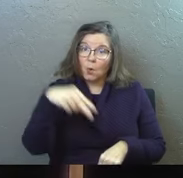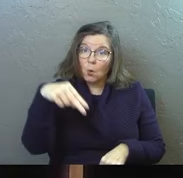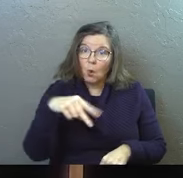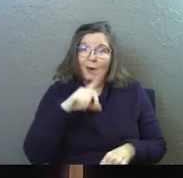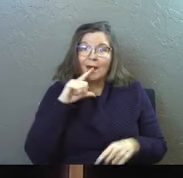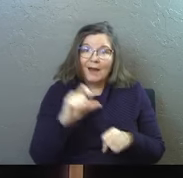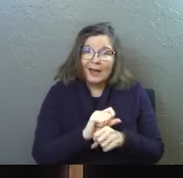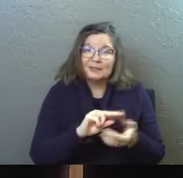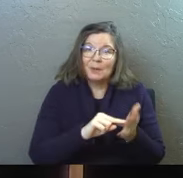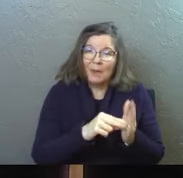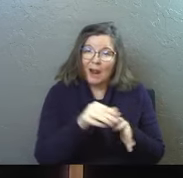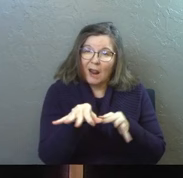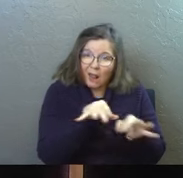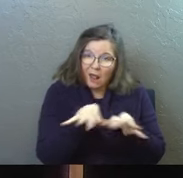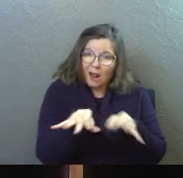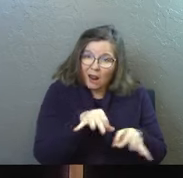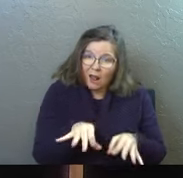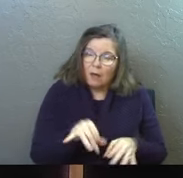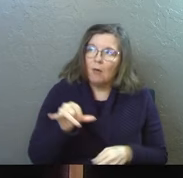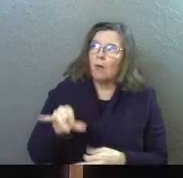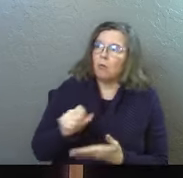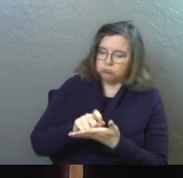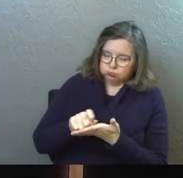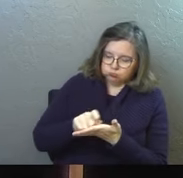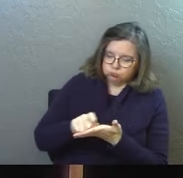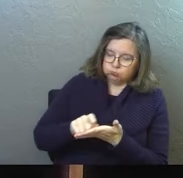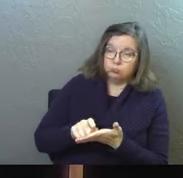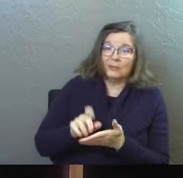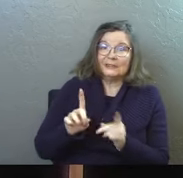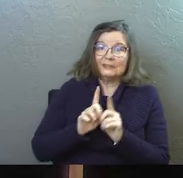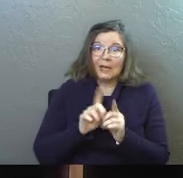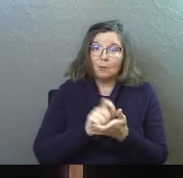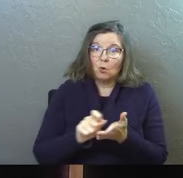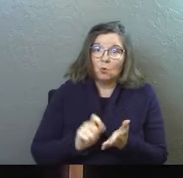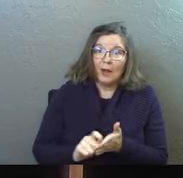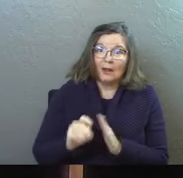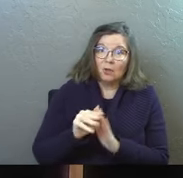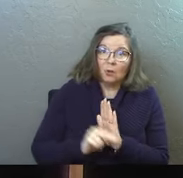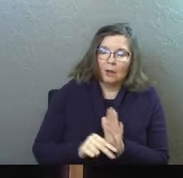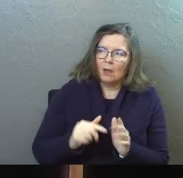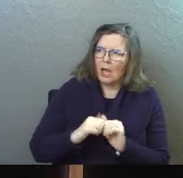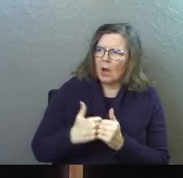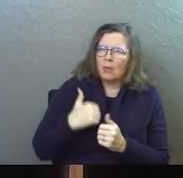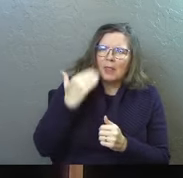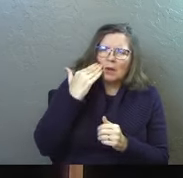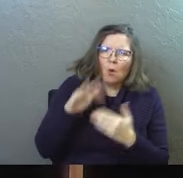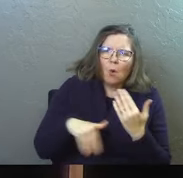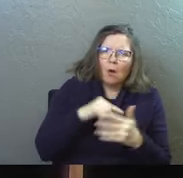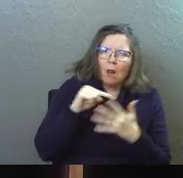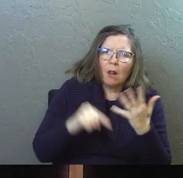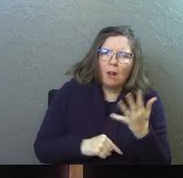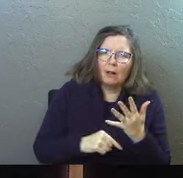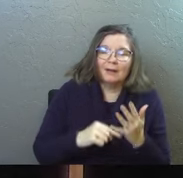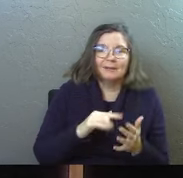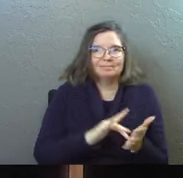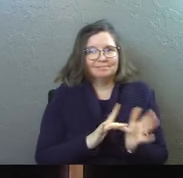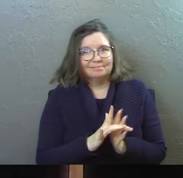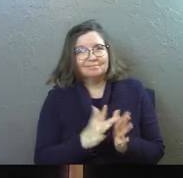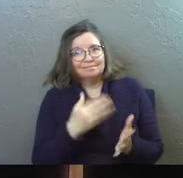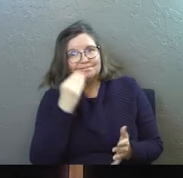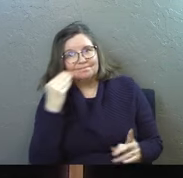actually what it meant. Because these disciples start writing literature into the New Testament. You're like, how did they know all of this stuff?